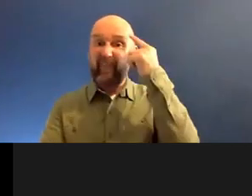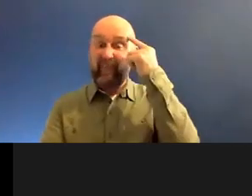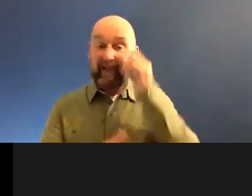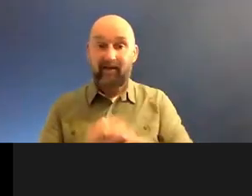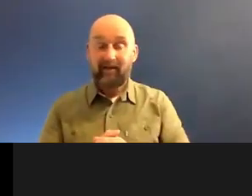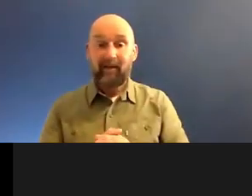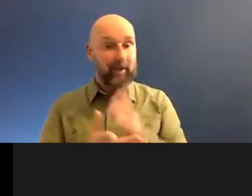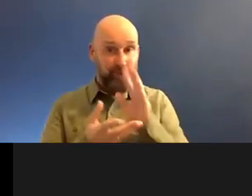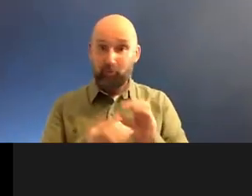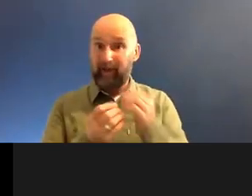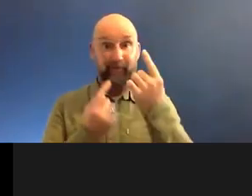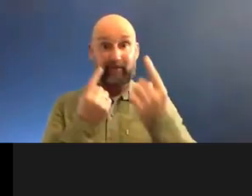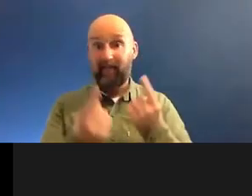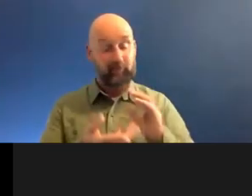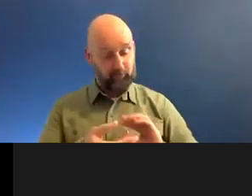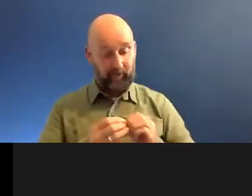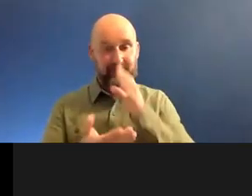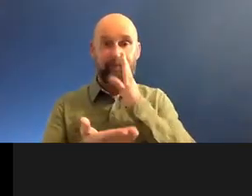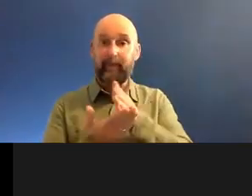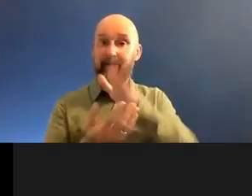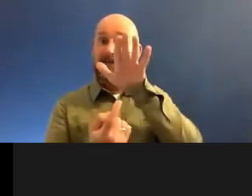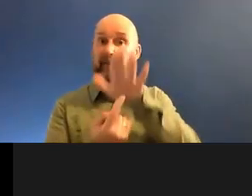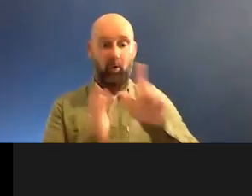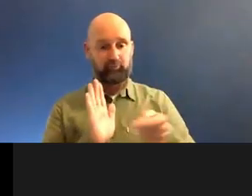basically create stuff, which you believe is important.